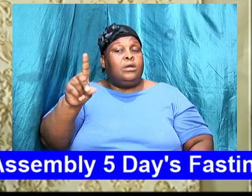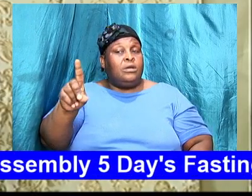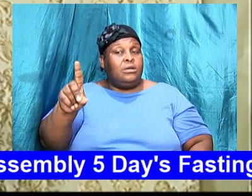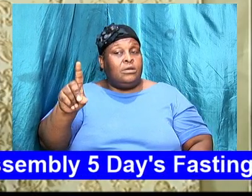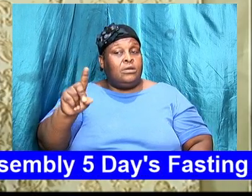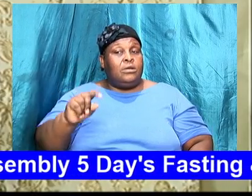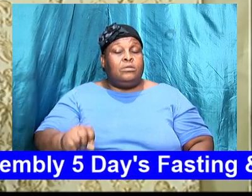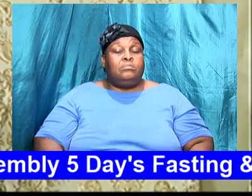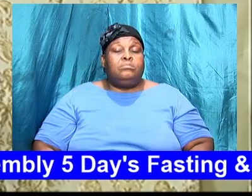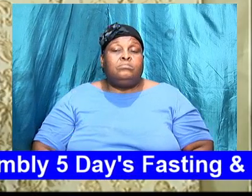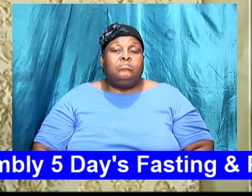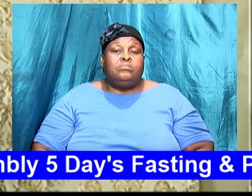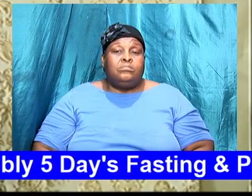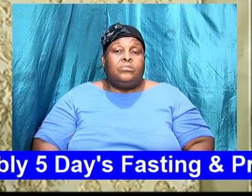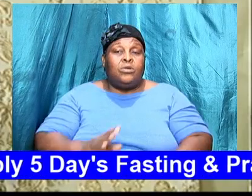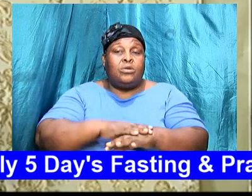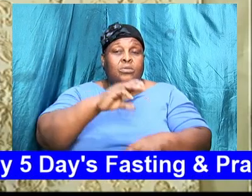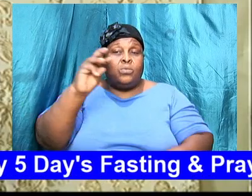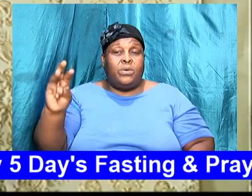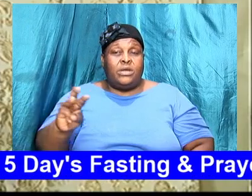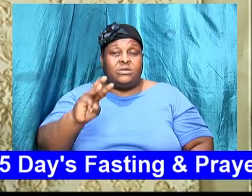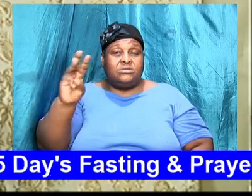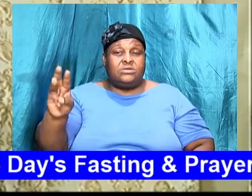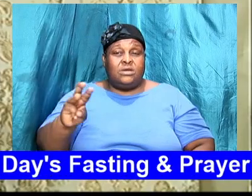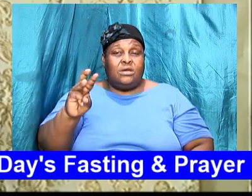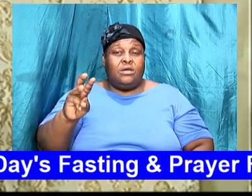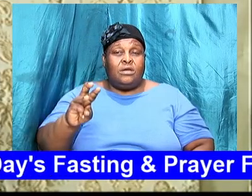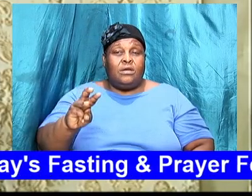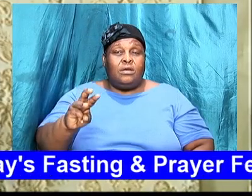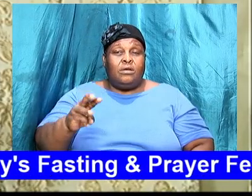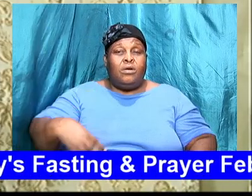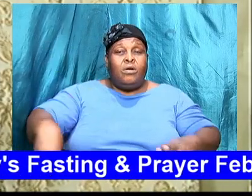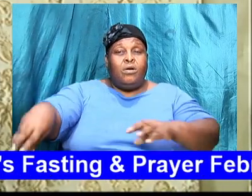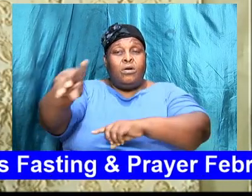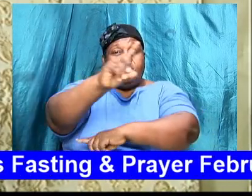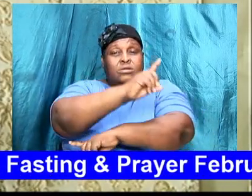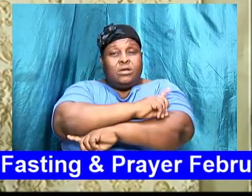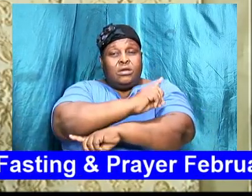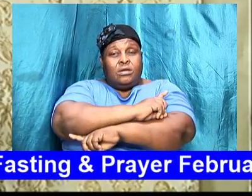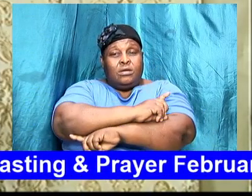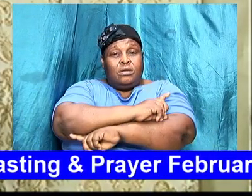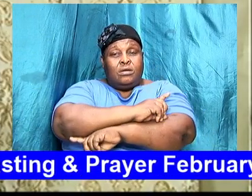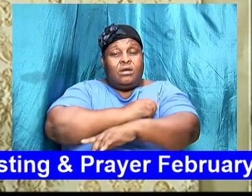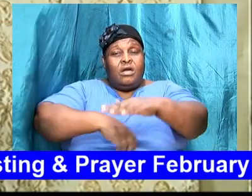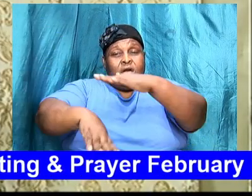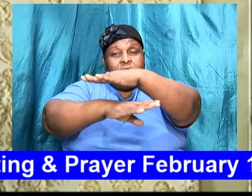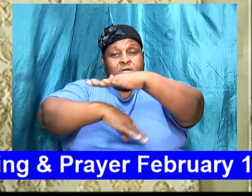and then on Wednesday you know we'll be in the sanctuary like I said